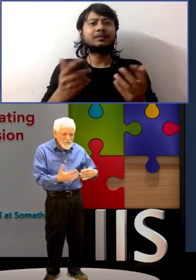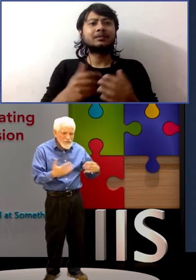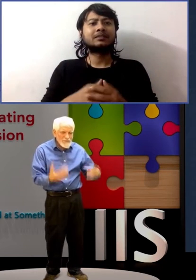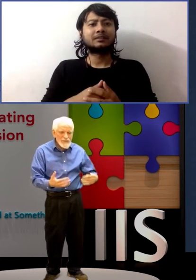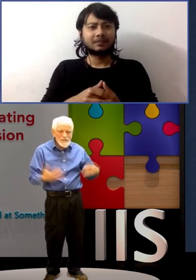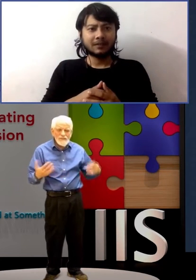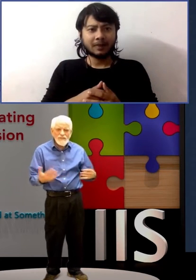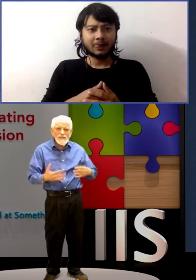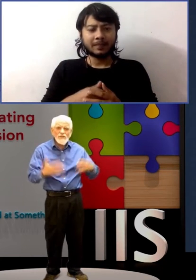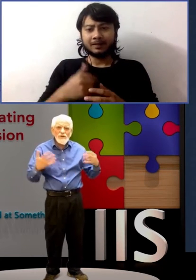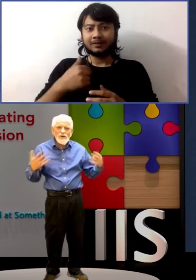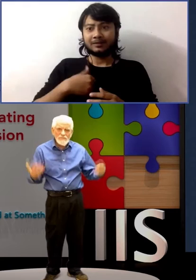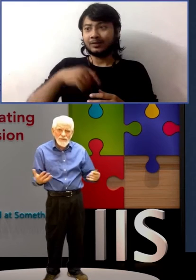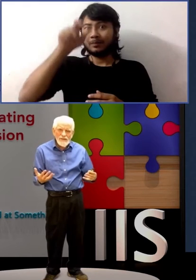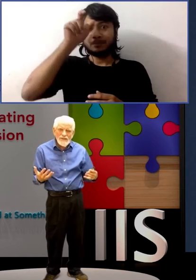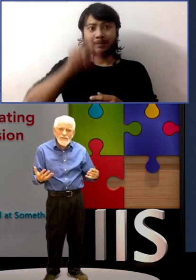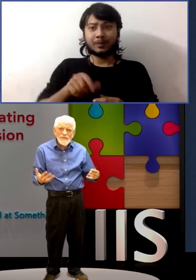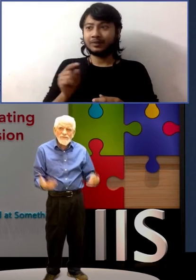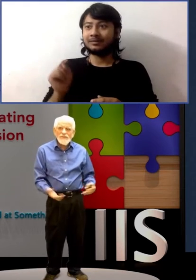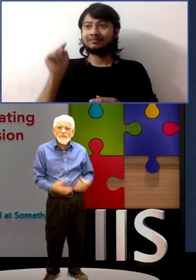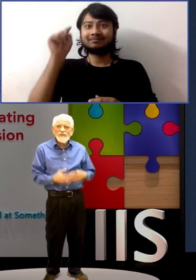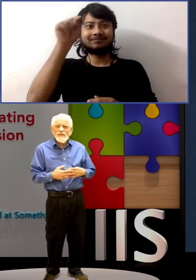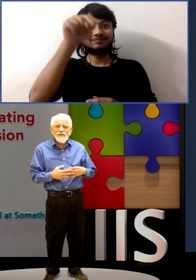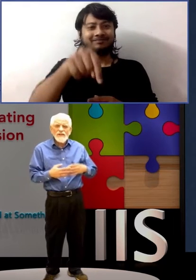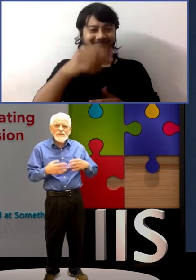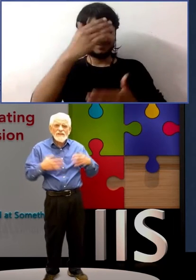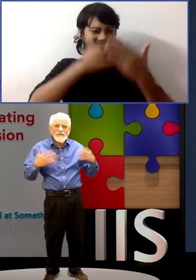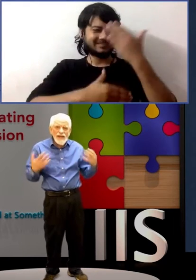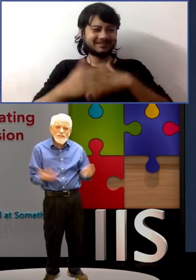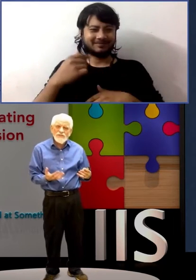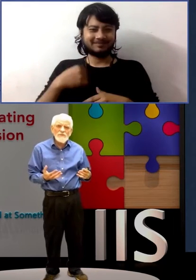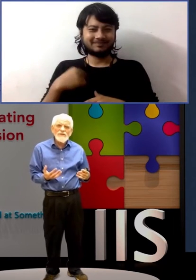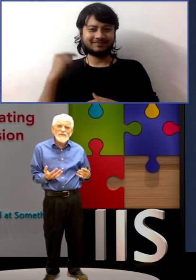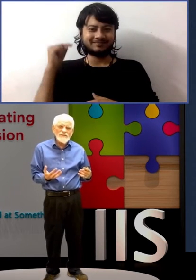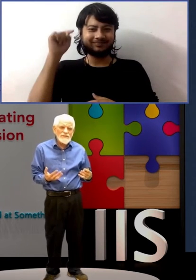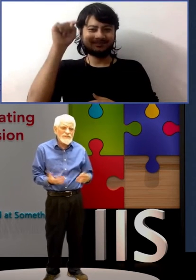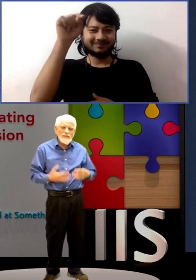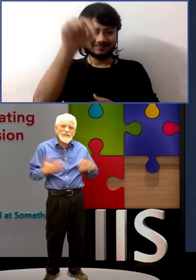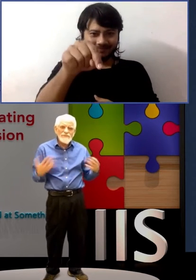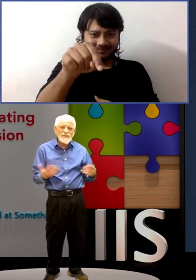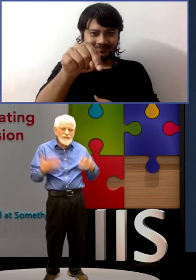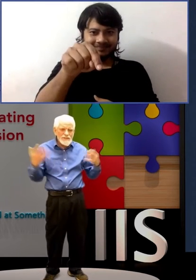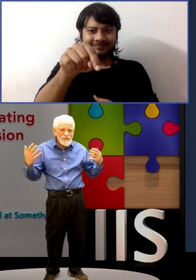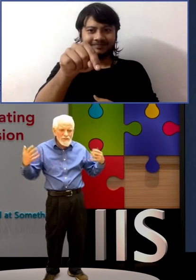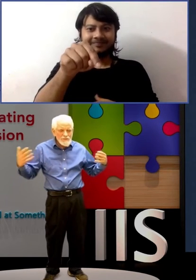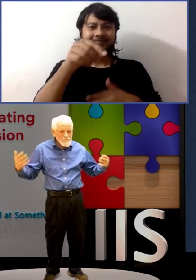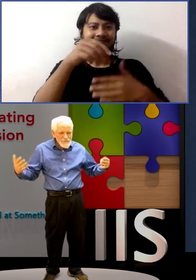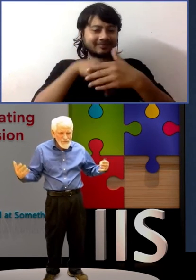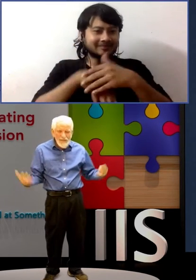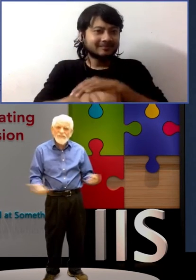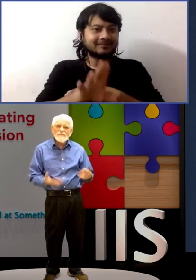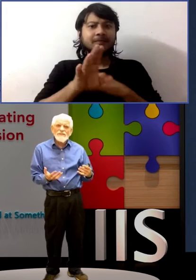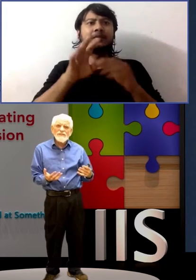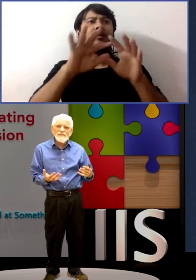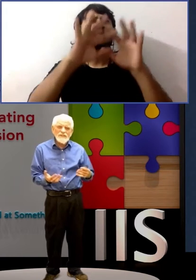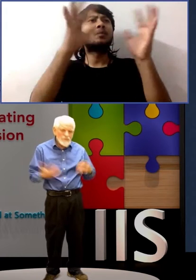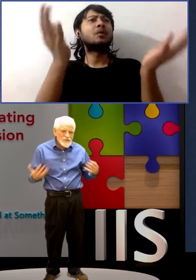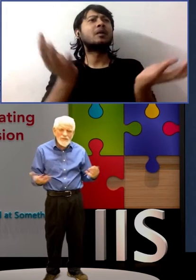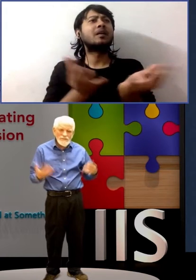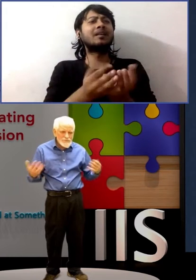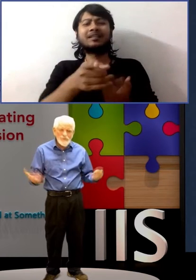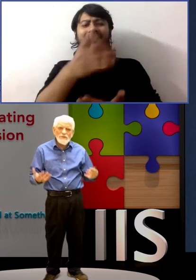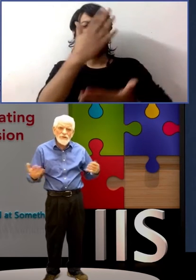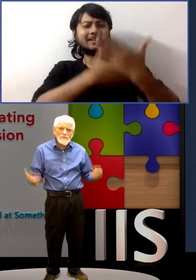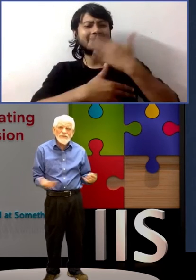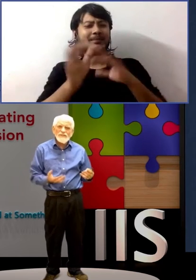disabled coming into the norm, to the natural world, to the everyday activities that we